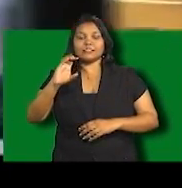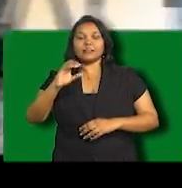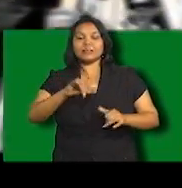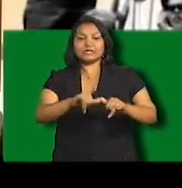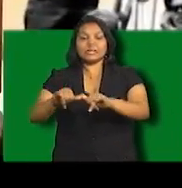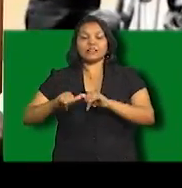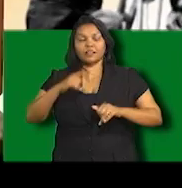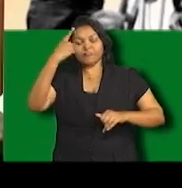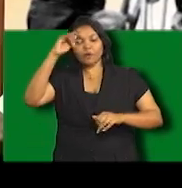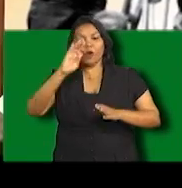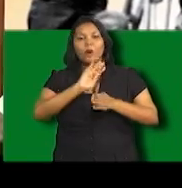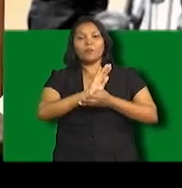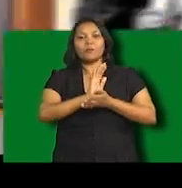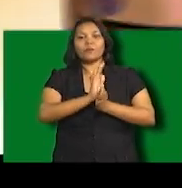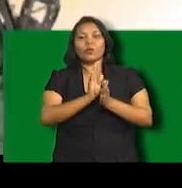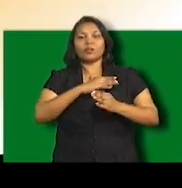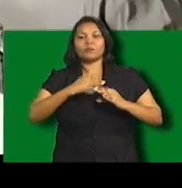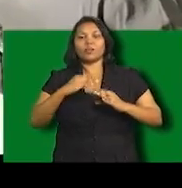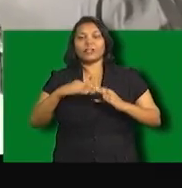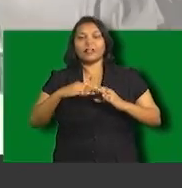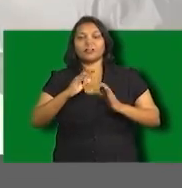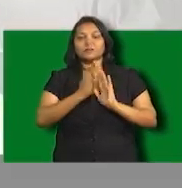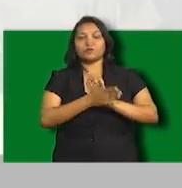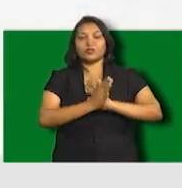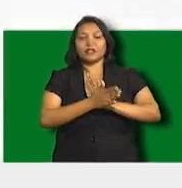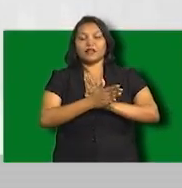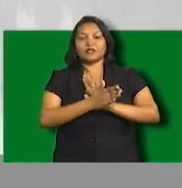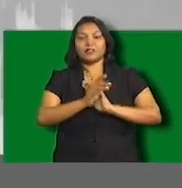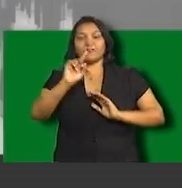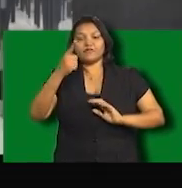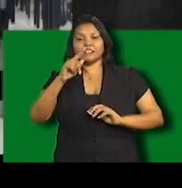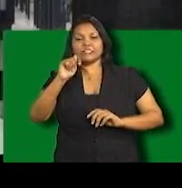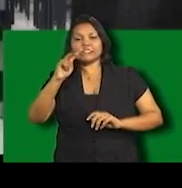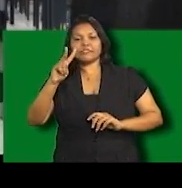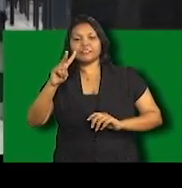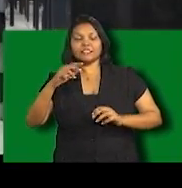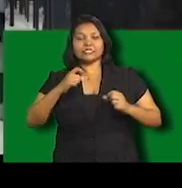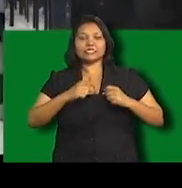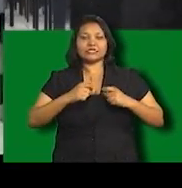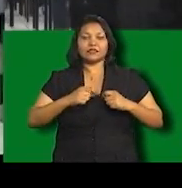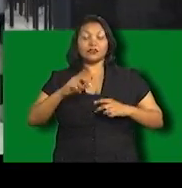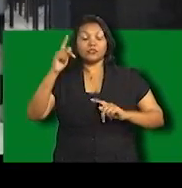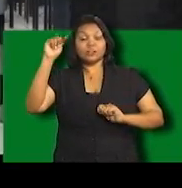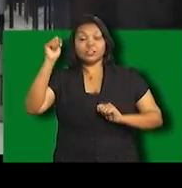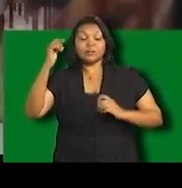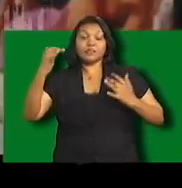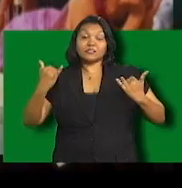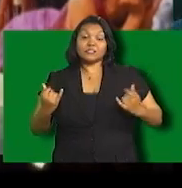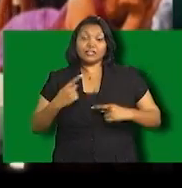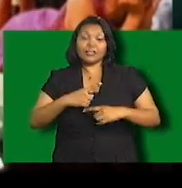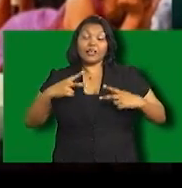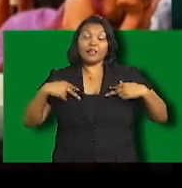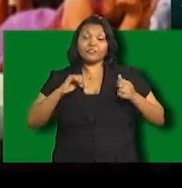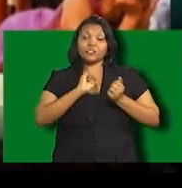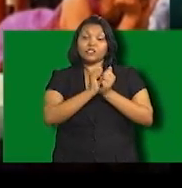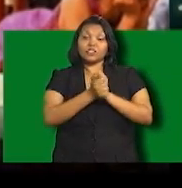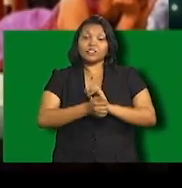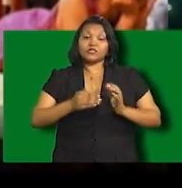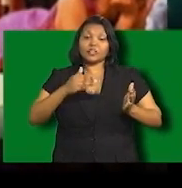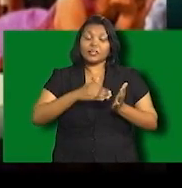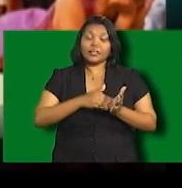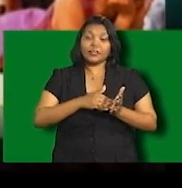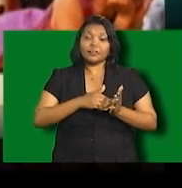for the broadcast of the country's first analog television signal. Trinidad and Tobago is now on the verge of another such important